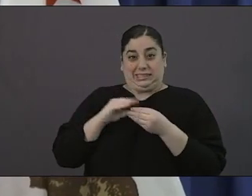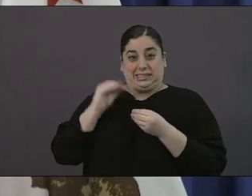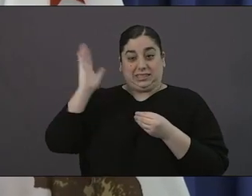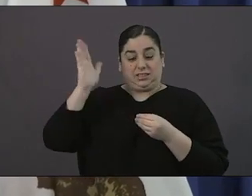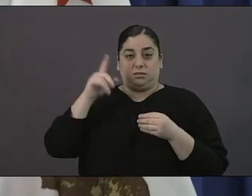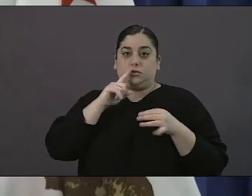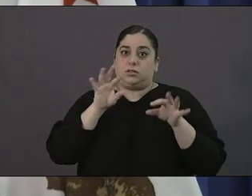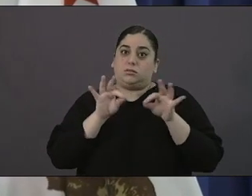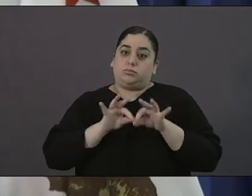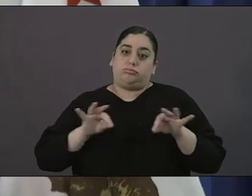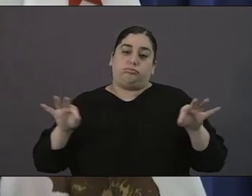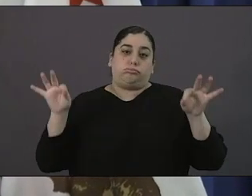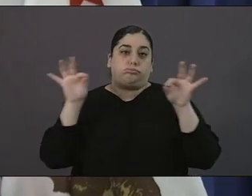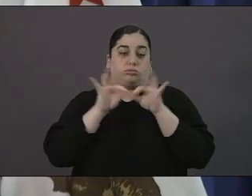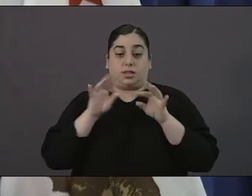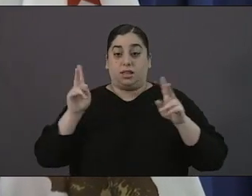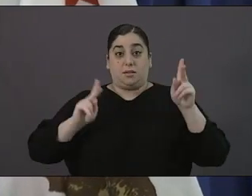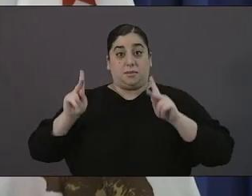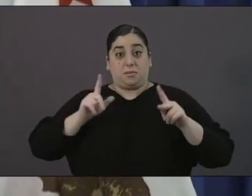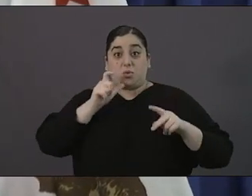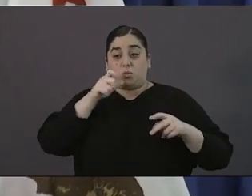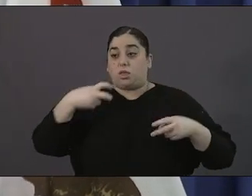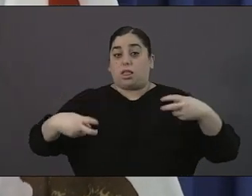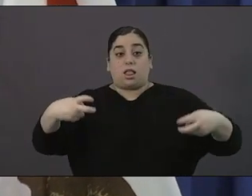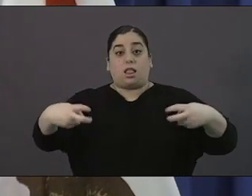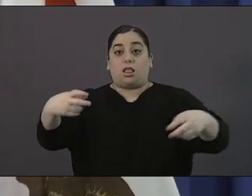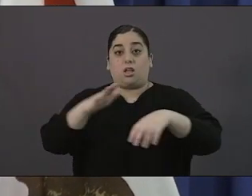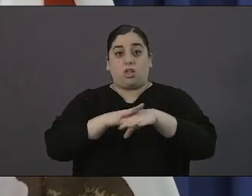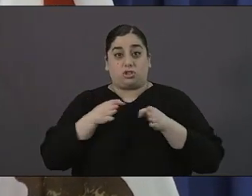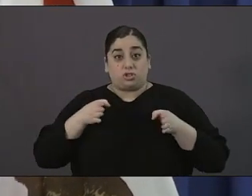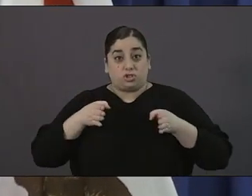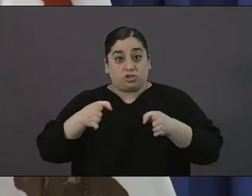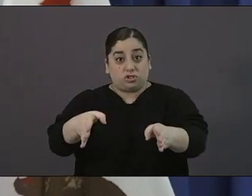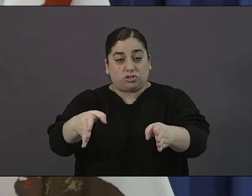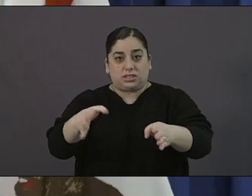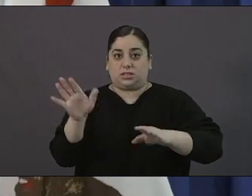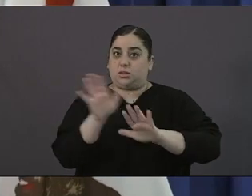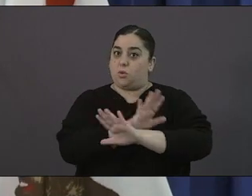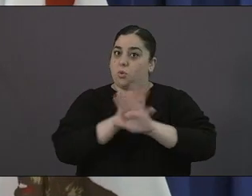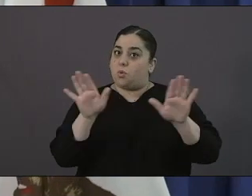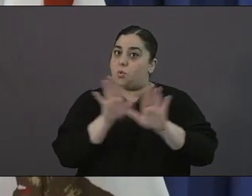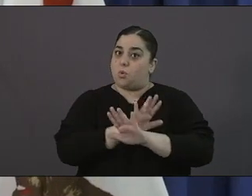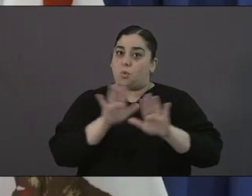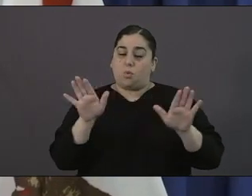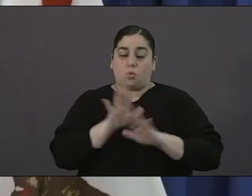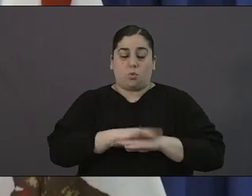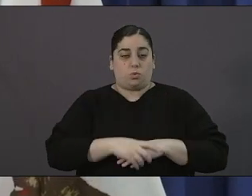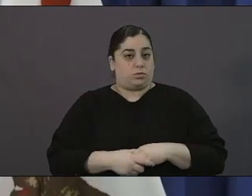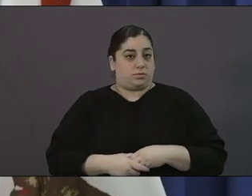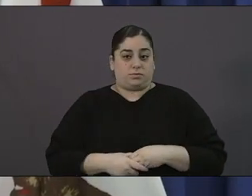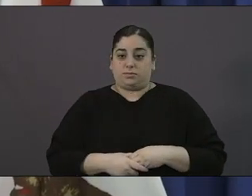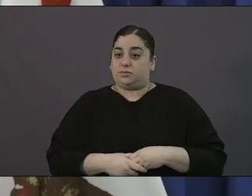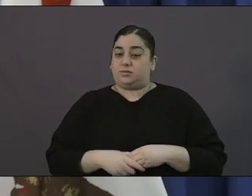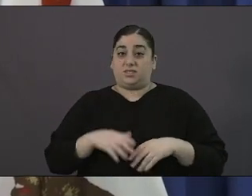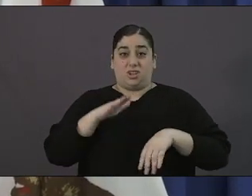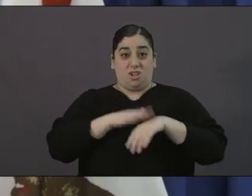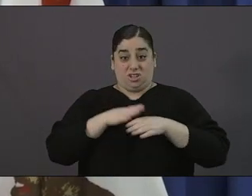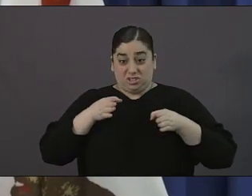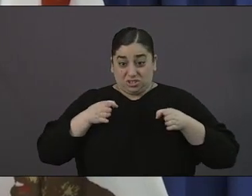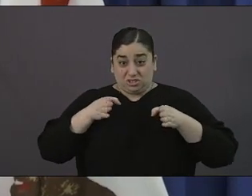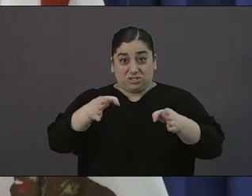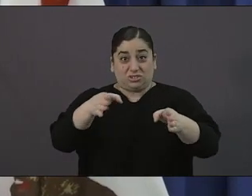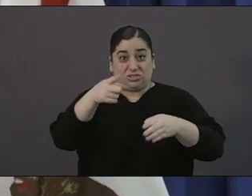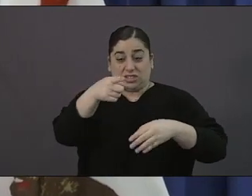people off the streets that's going to make all the difference in the world in re in reducing the risk of contagion not only amongst those who are on the streets